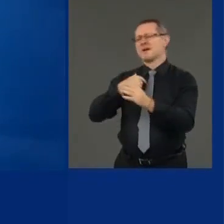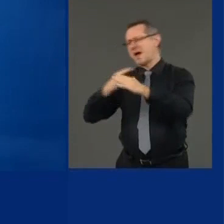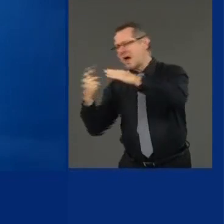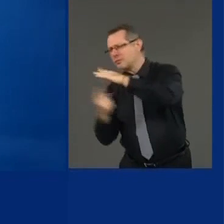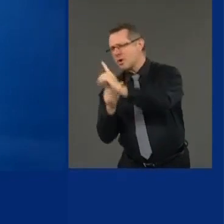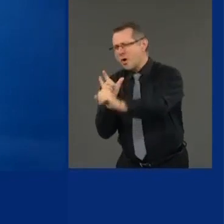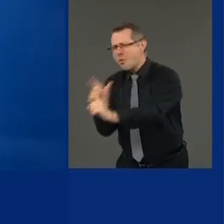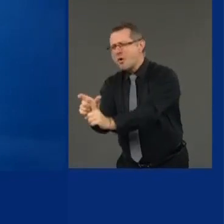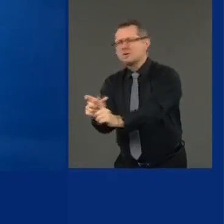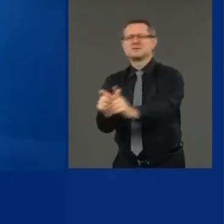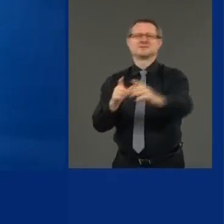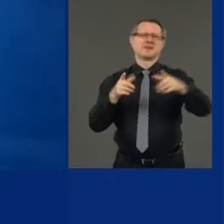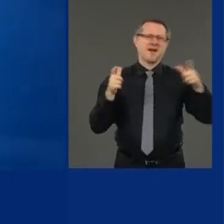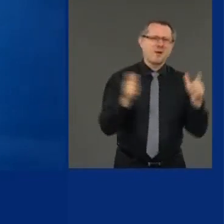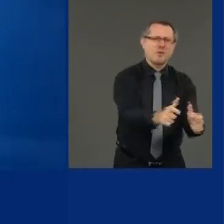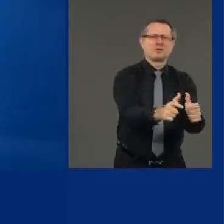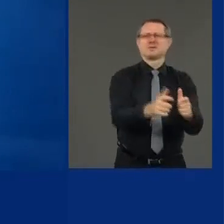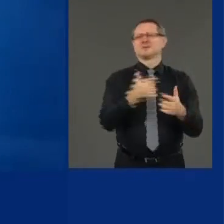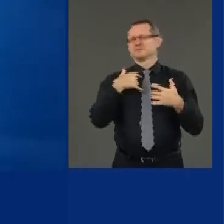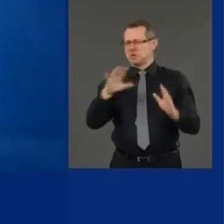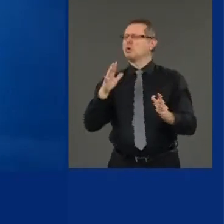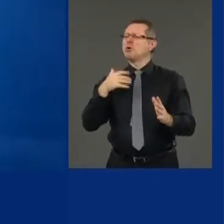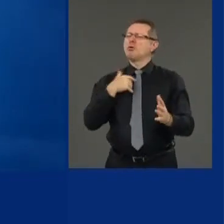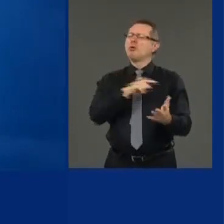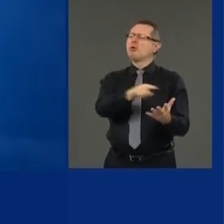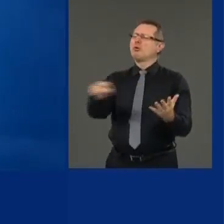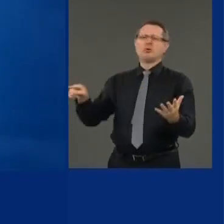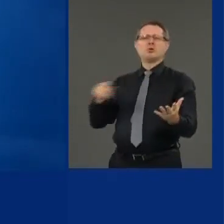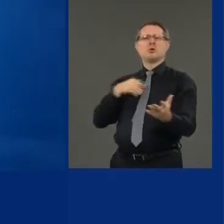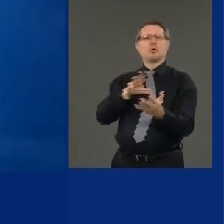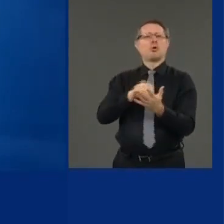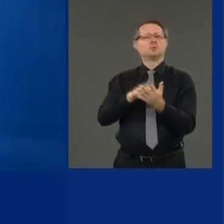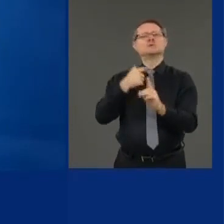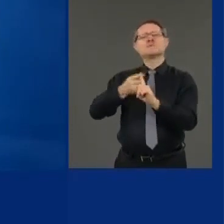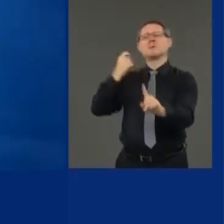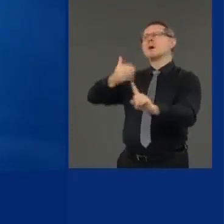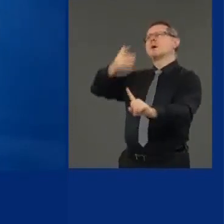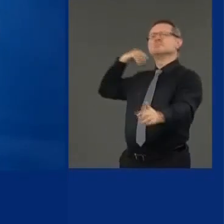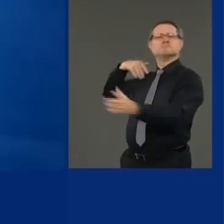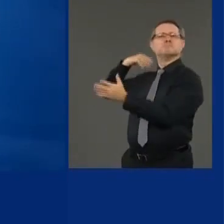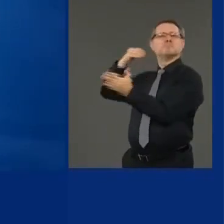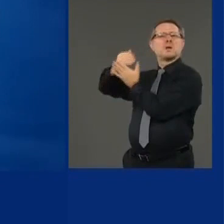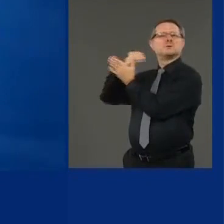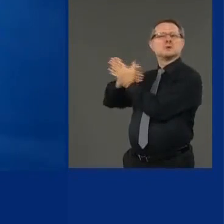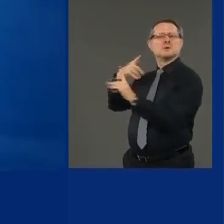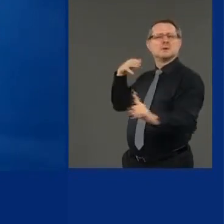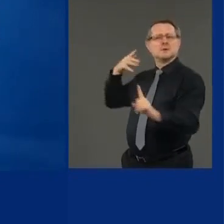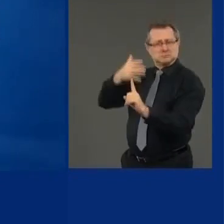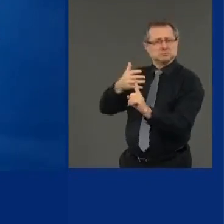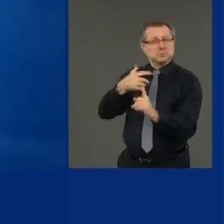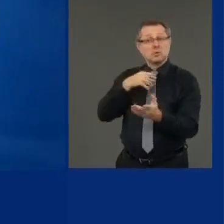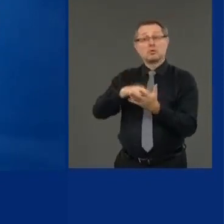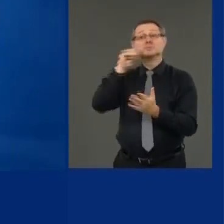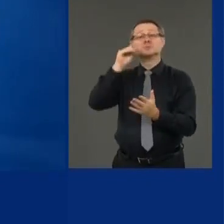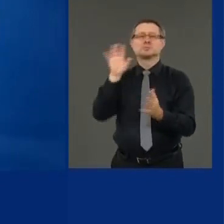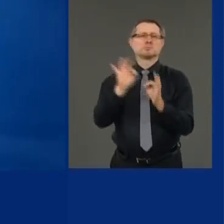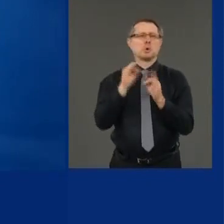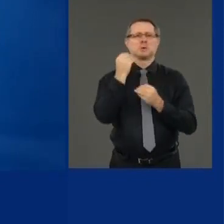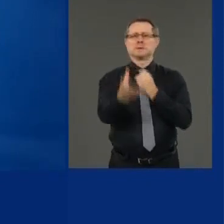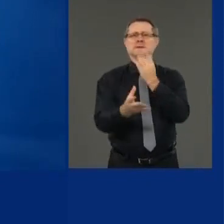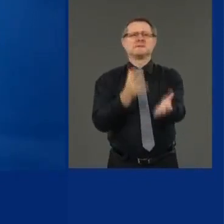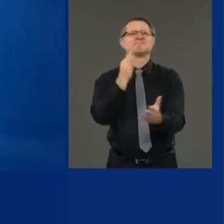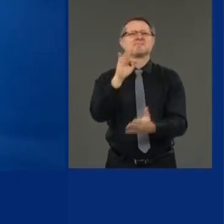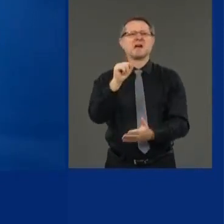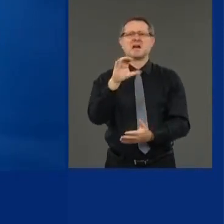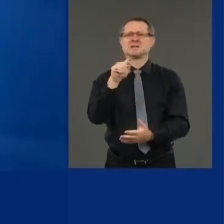of the past six months. Let's learn the facts of the past six months. We're still having